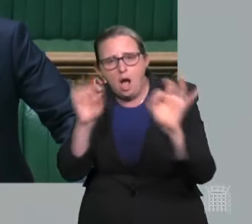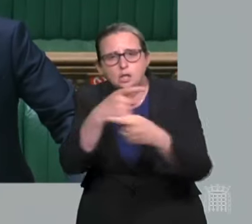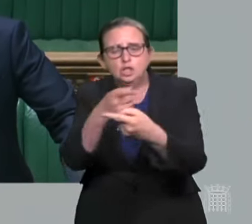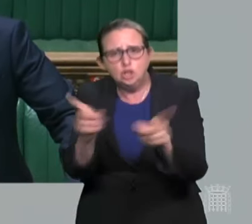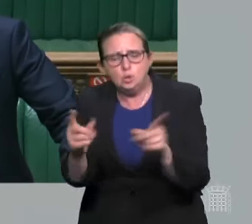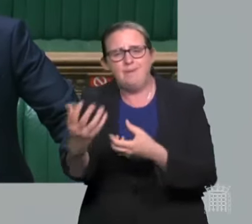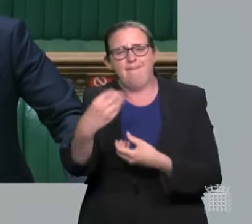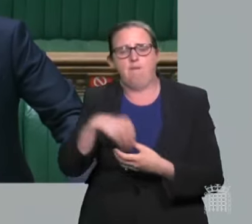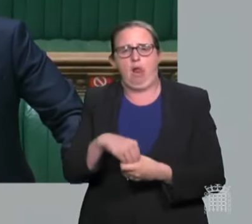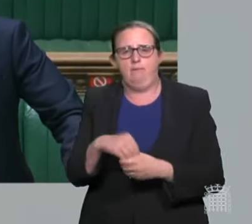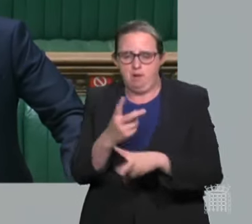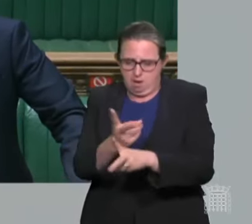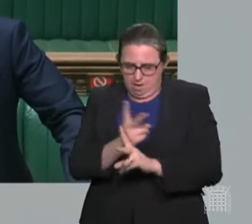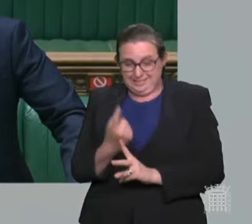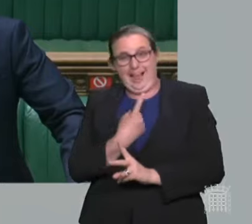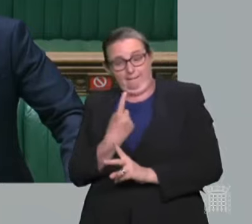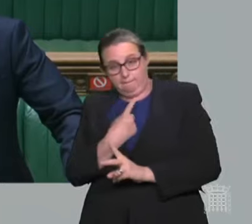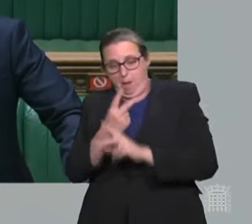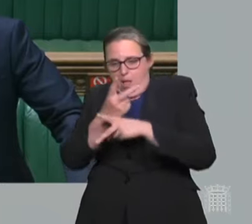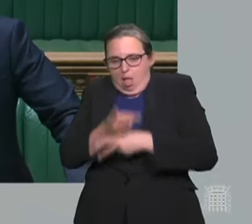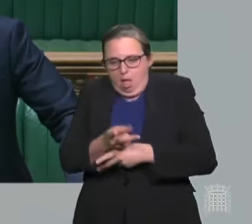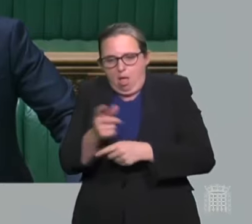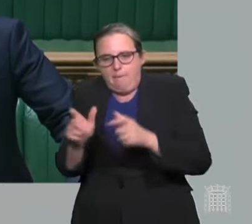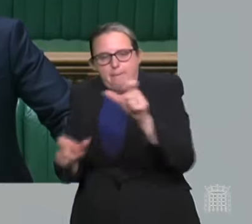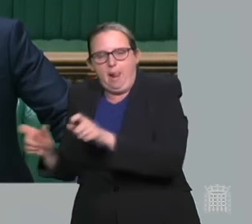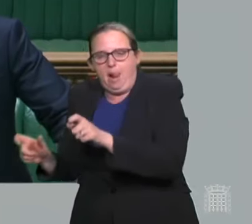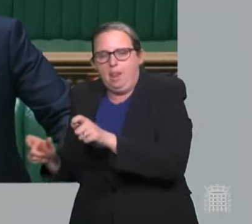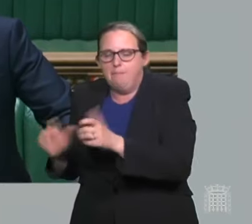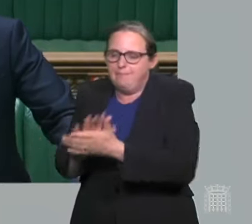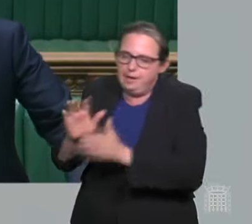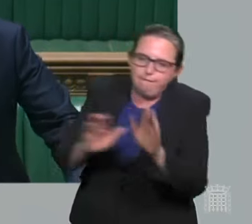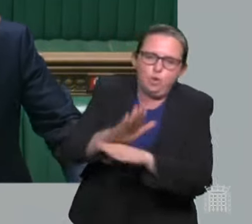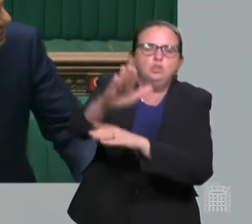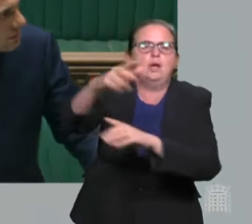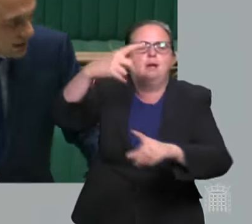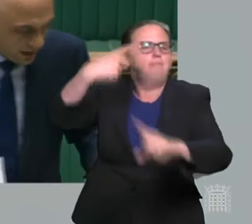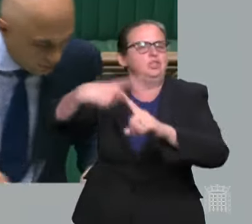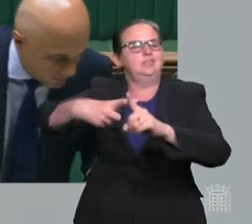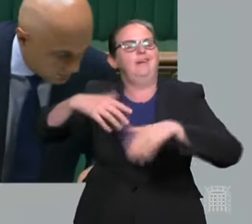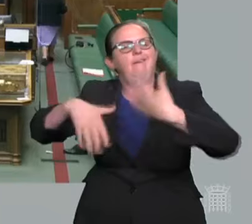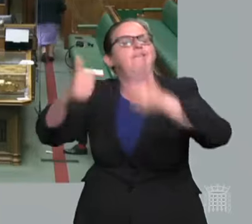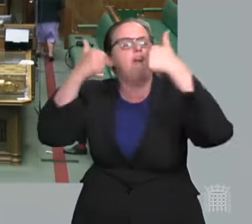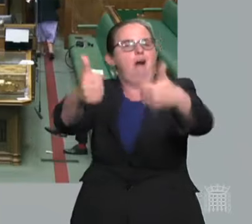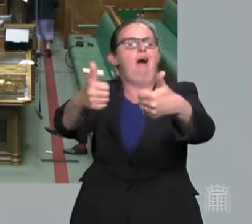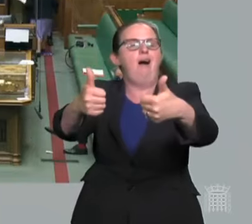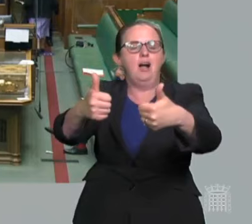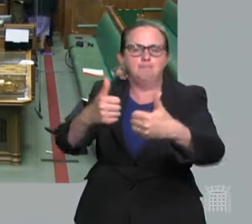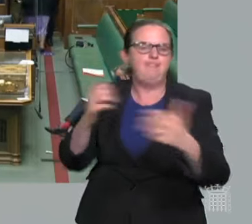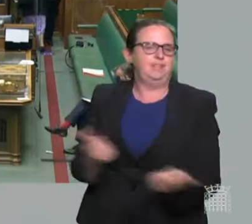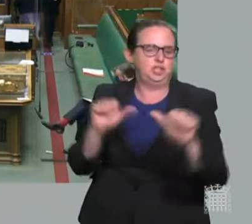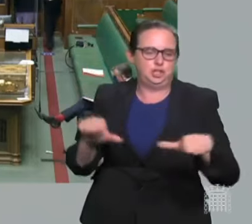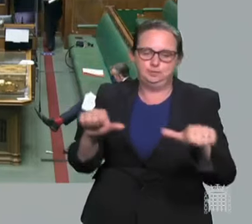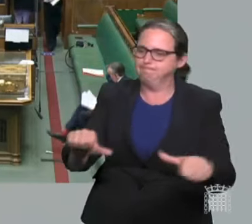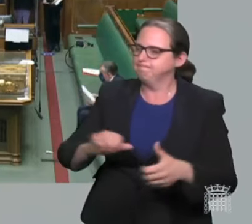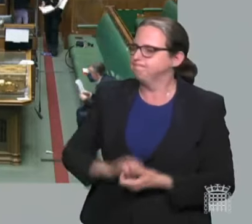protect ourselves and to protect others into better days ahead. I commend this statement to the House. Tell the